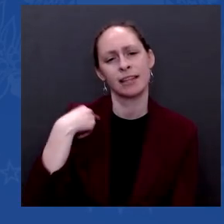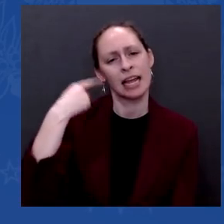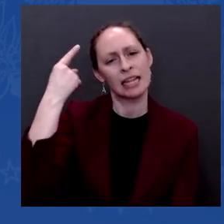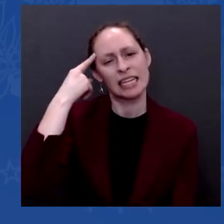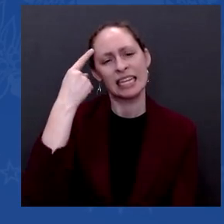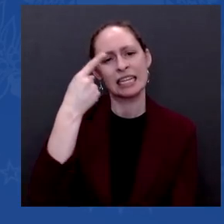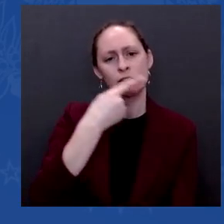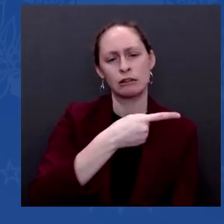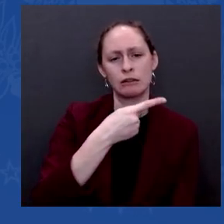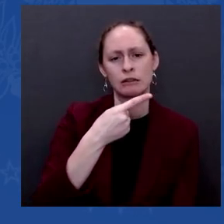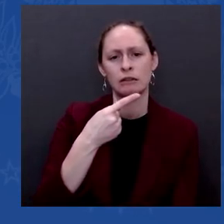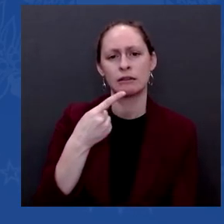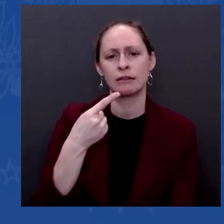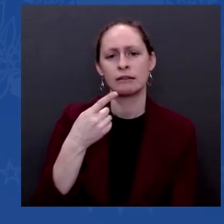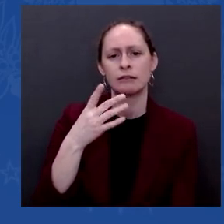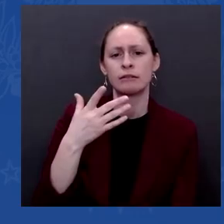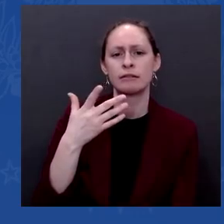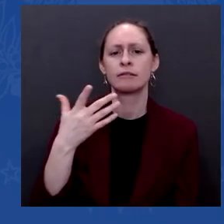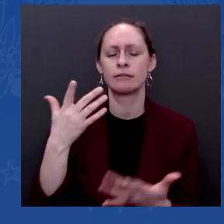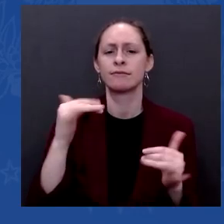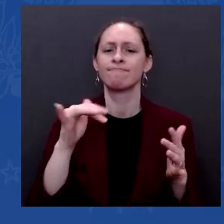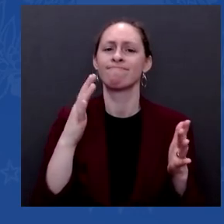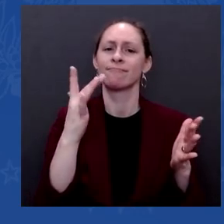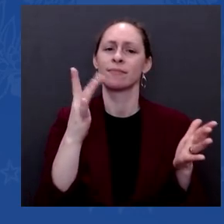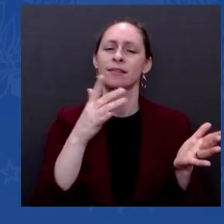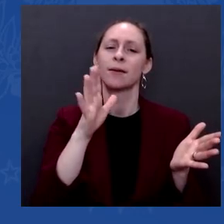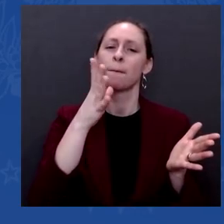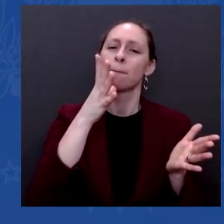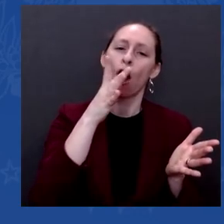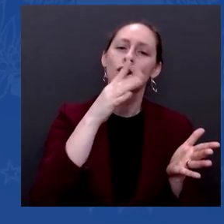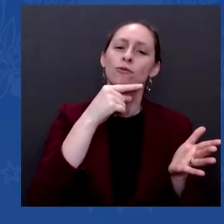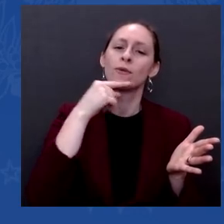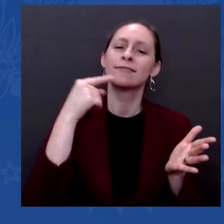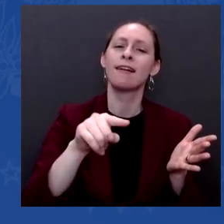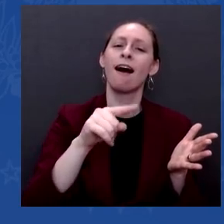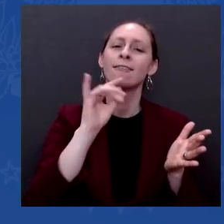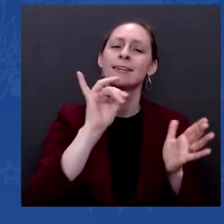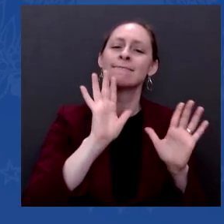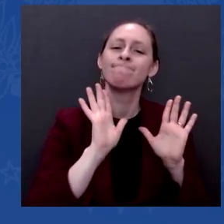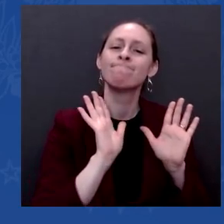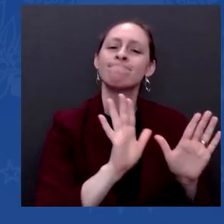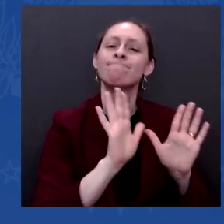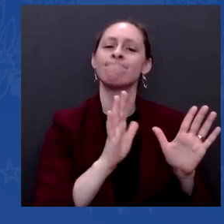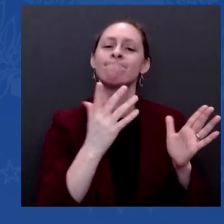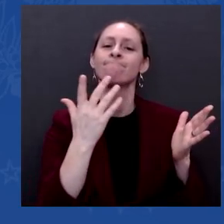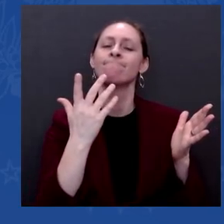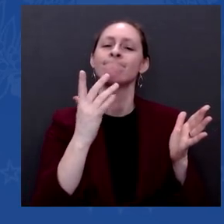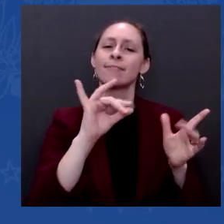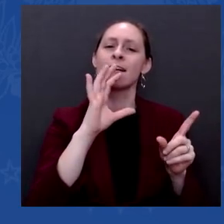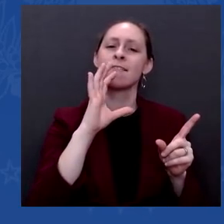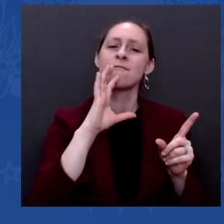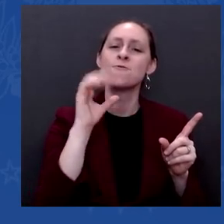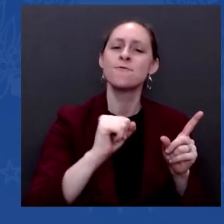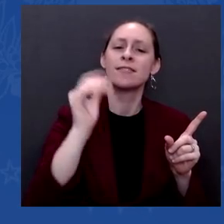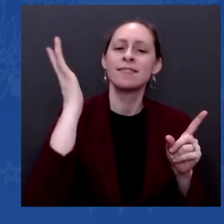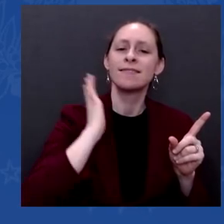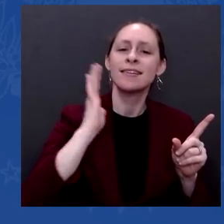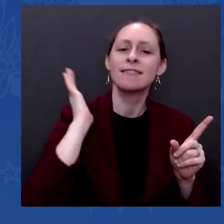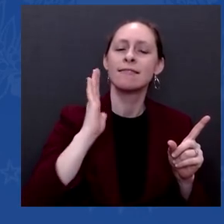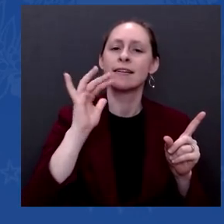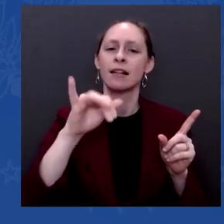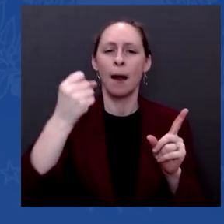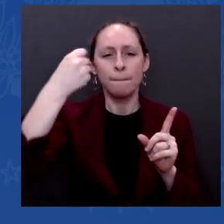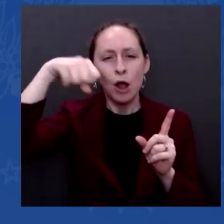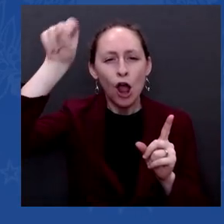is gone, et cetera. The Soviet Union has been split. But think about what he has.